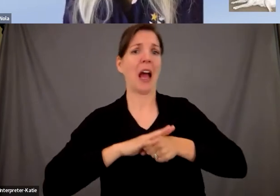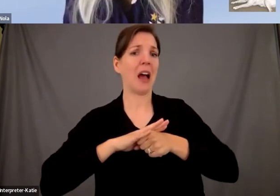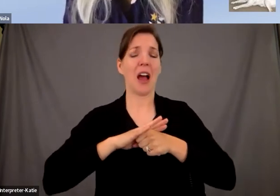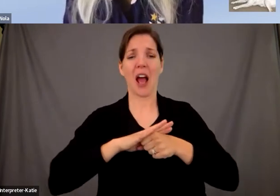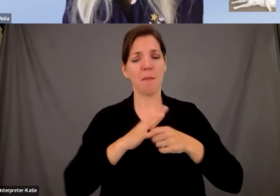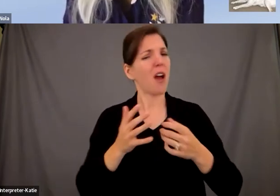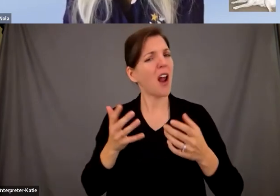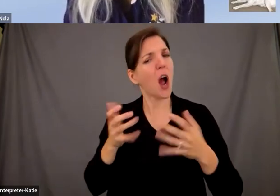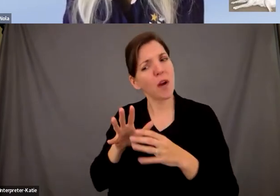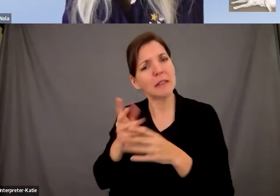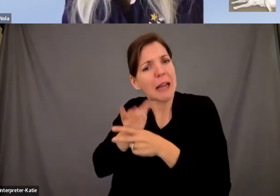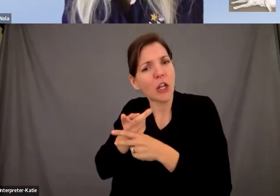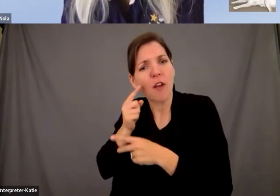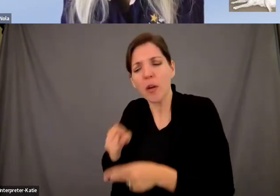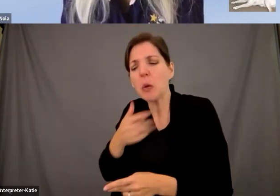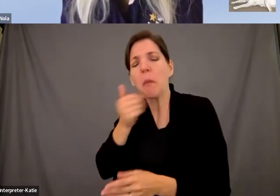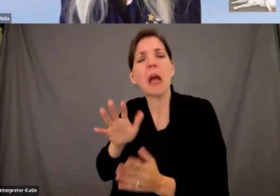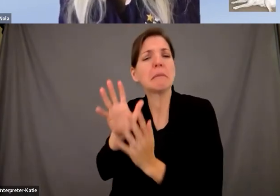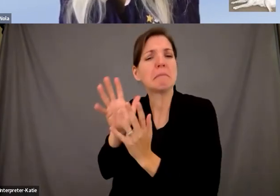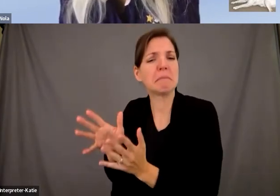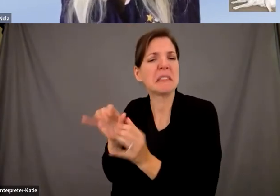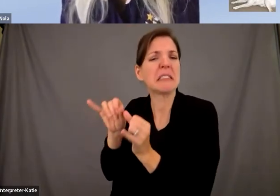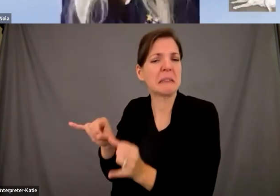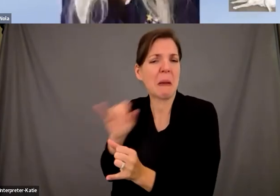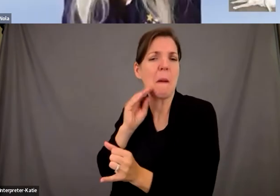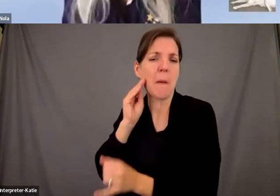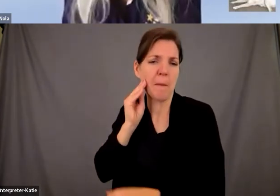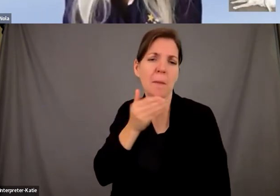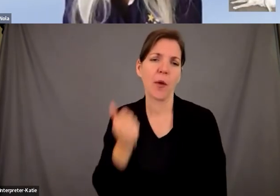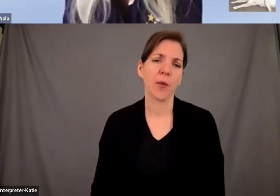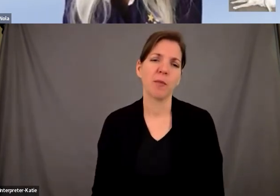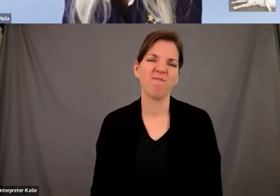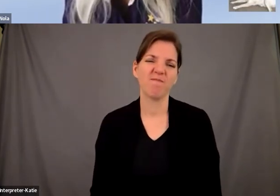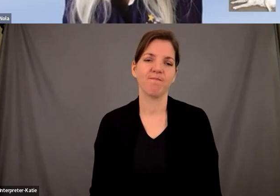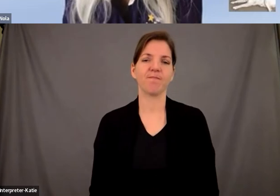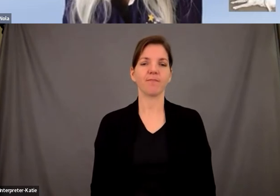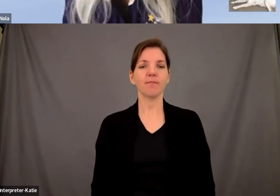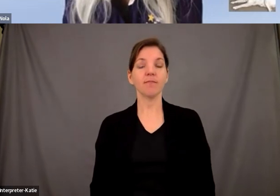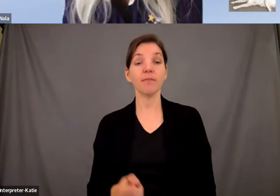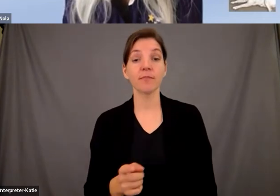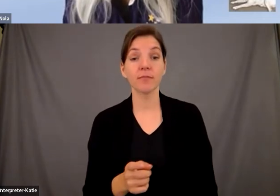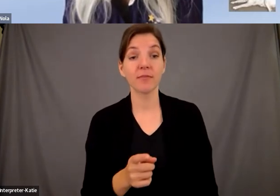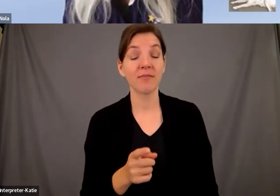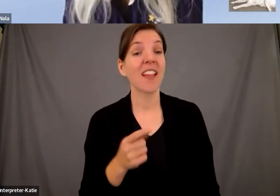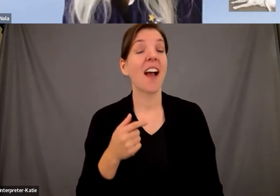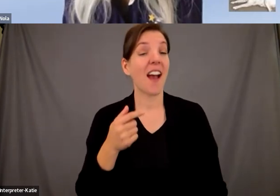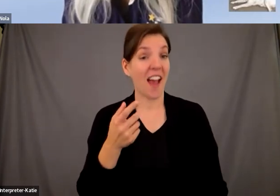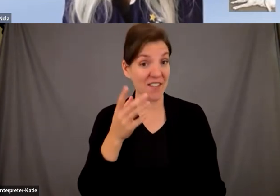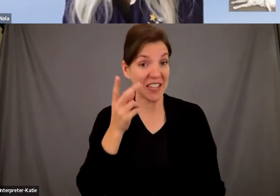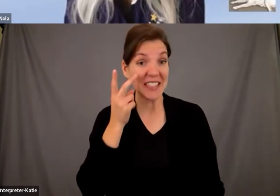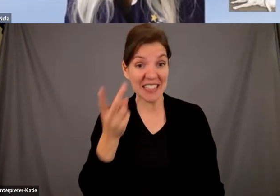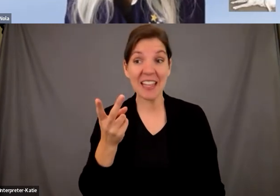health well-being and stuff as well i can tell you i've actually been on a tour with multiple guide dogs at the zoo